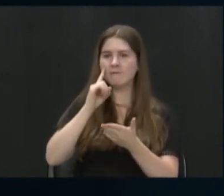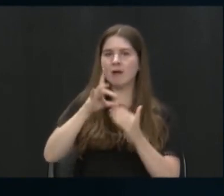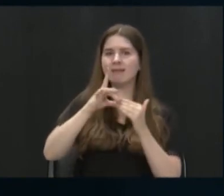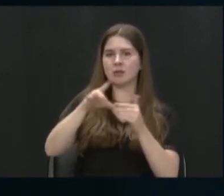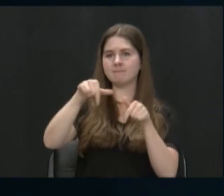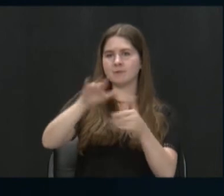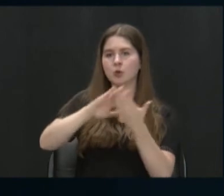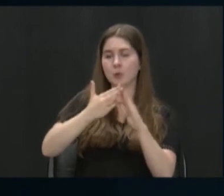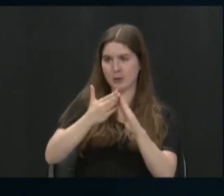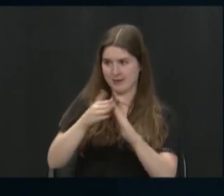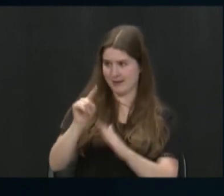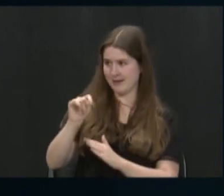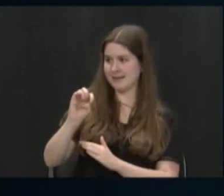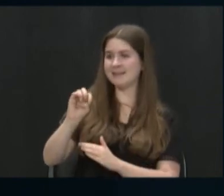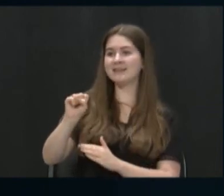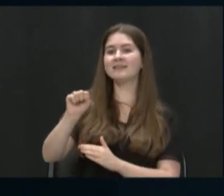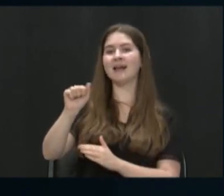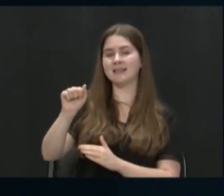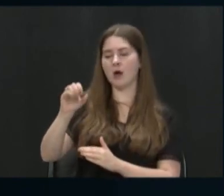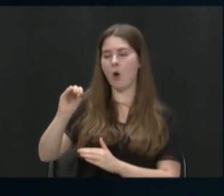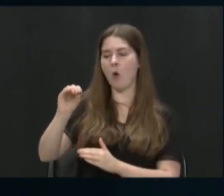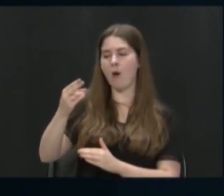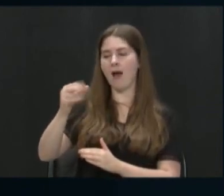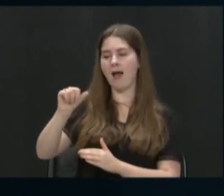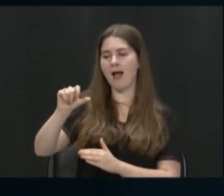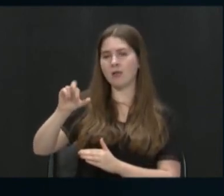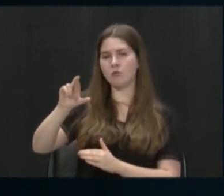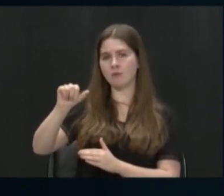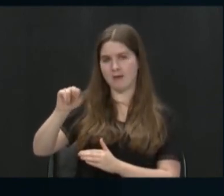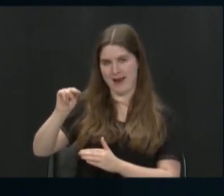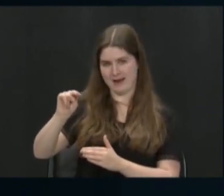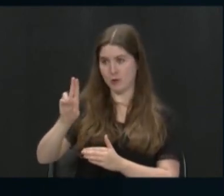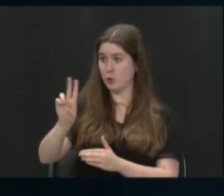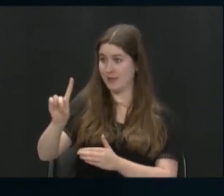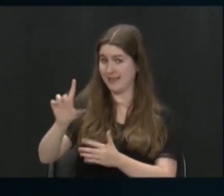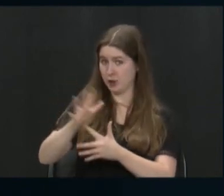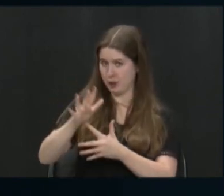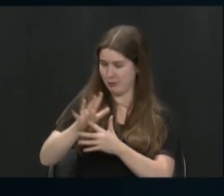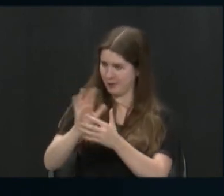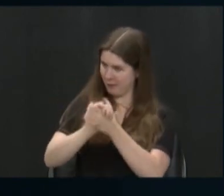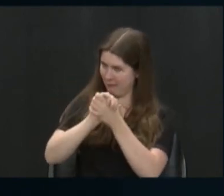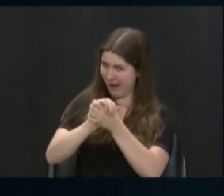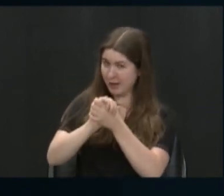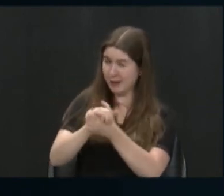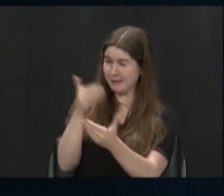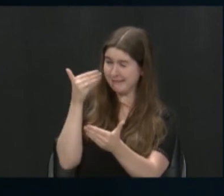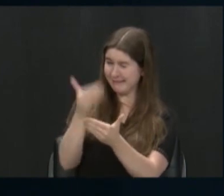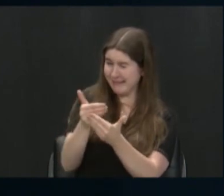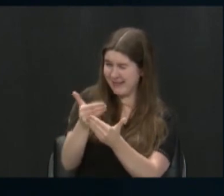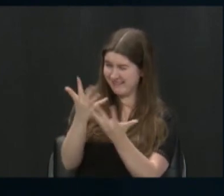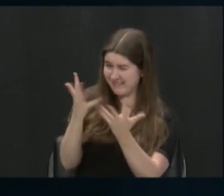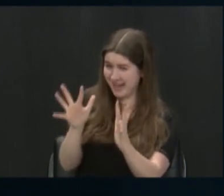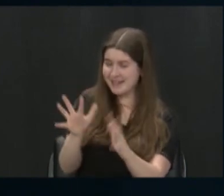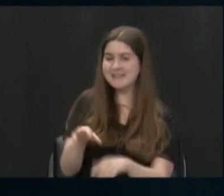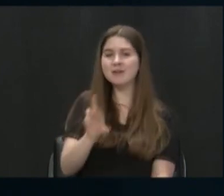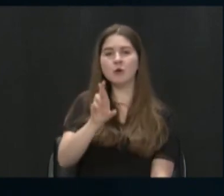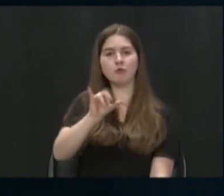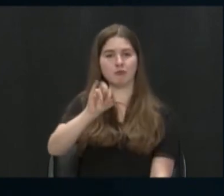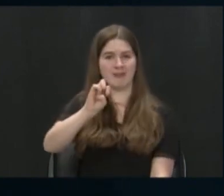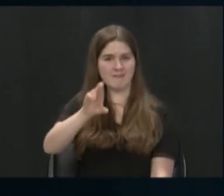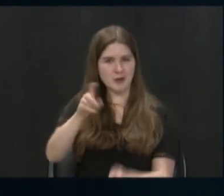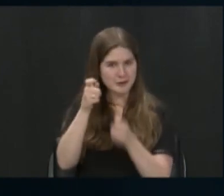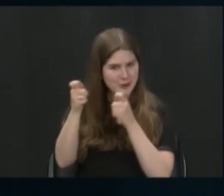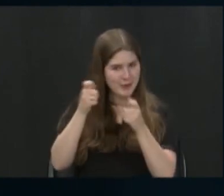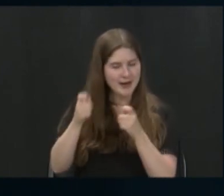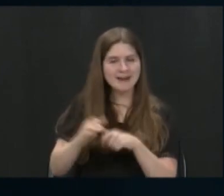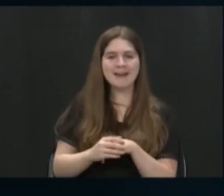Community, and Tessa O'Halloran, UD Junior. Congratulations. Thank Almost done. And a river steward and